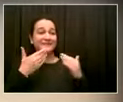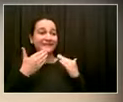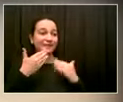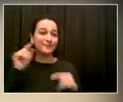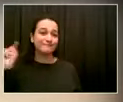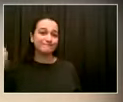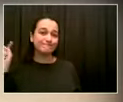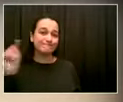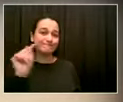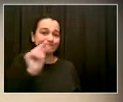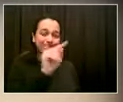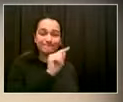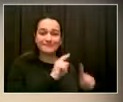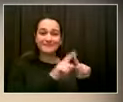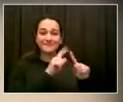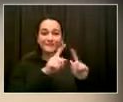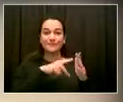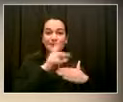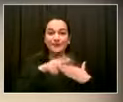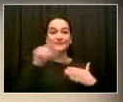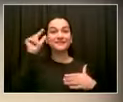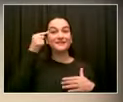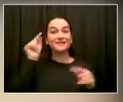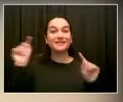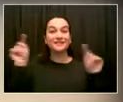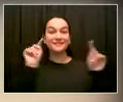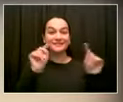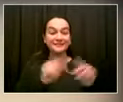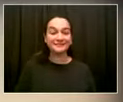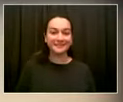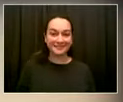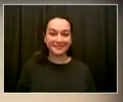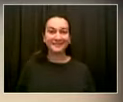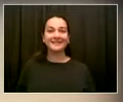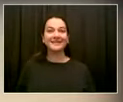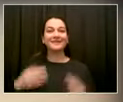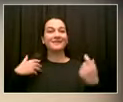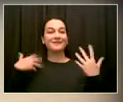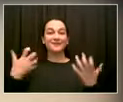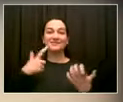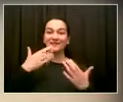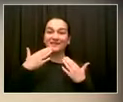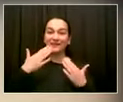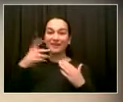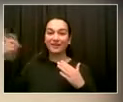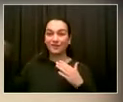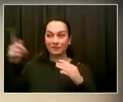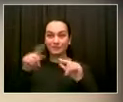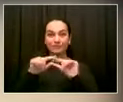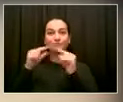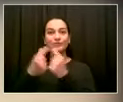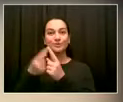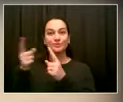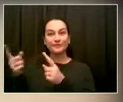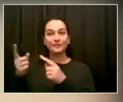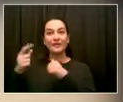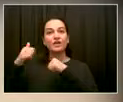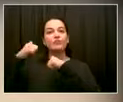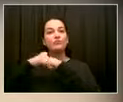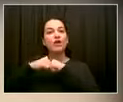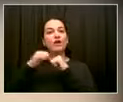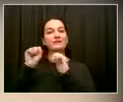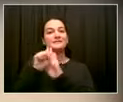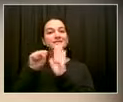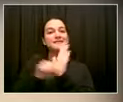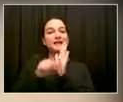Erica Ford, and the leadership at Rock State Street for what they do on a daily basis. You know, this is a passion project for myself,